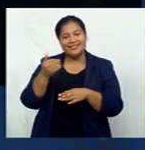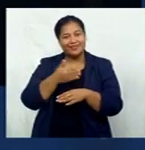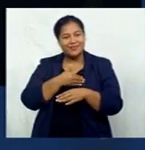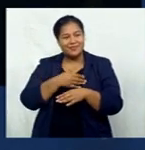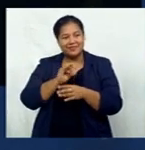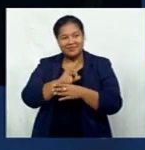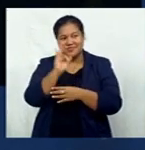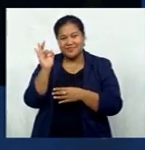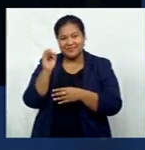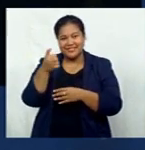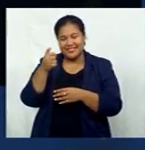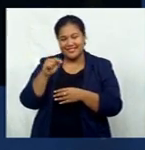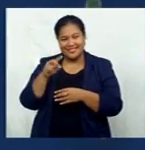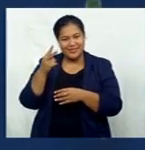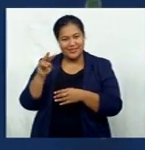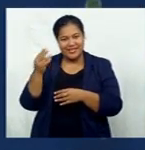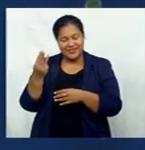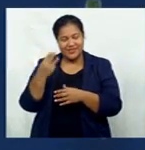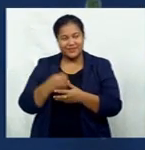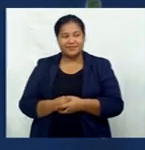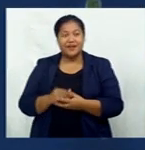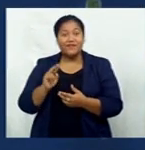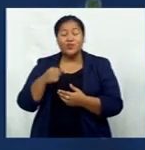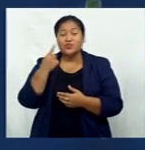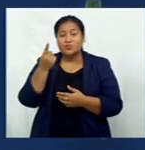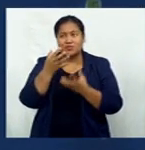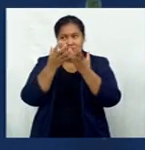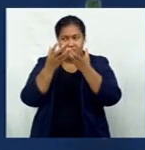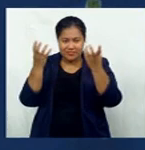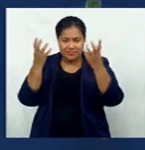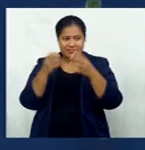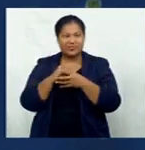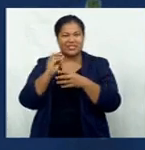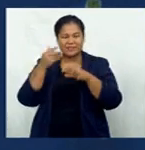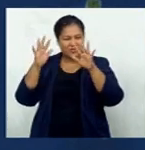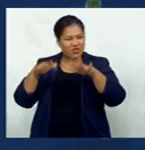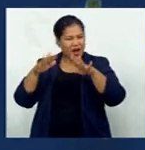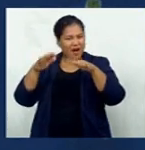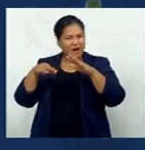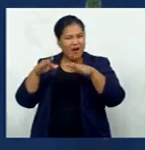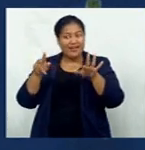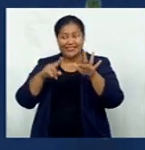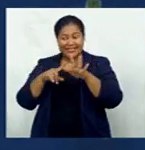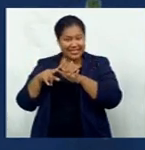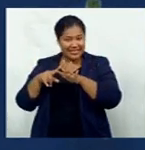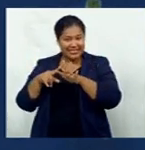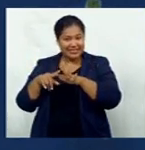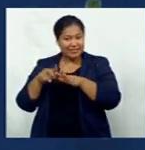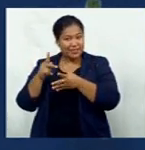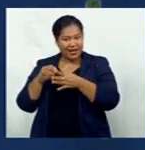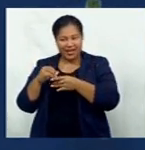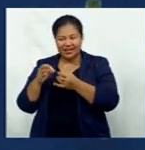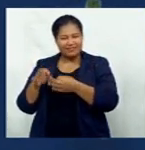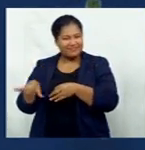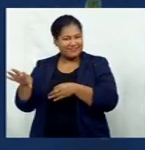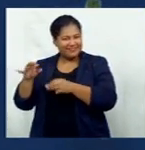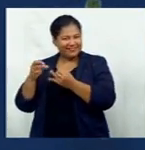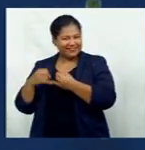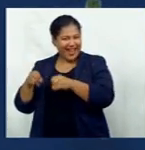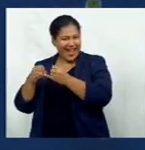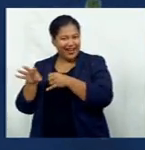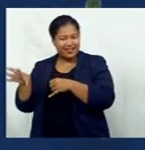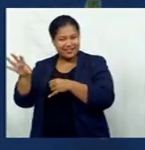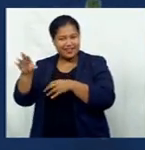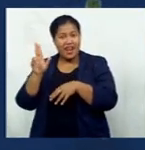Sunrise is at 6.23. For tomorrow, cloudy periods with brief showers over the eastern part and interior of the larger islands,